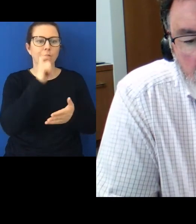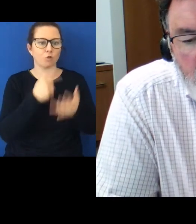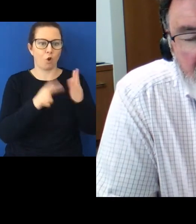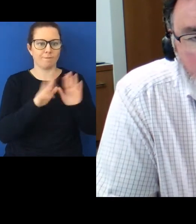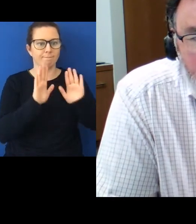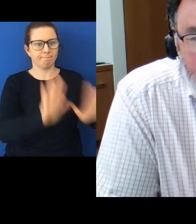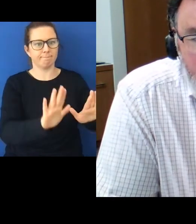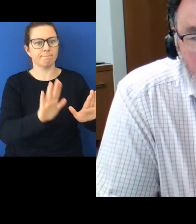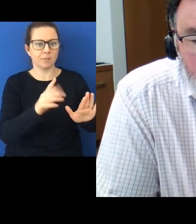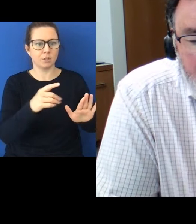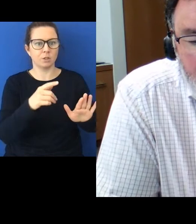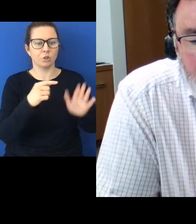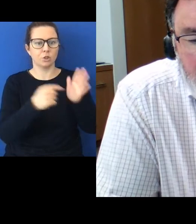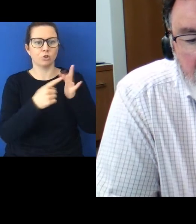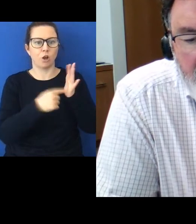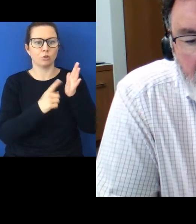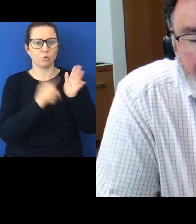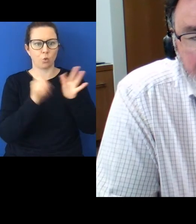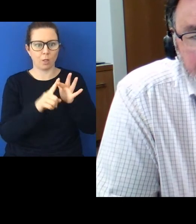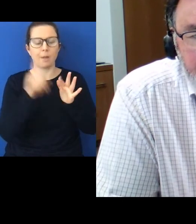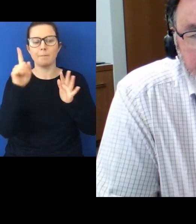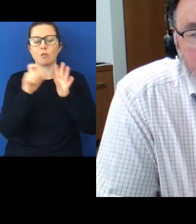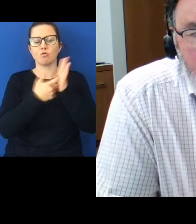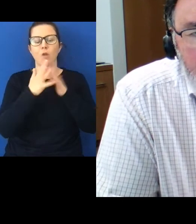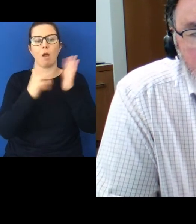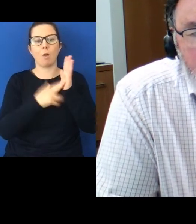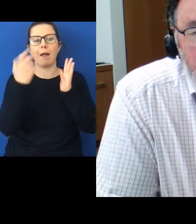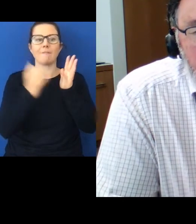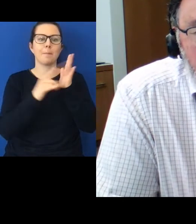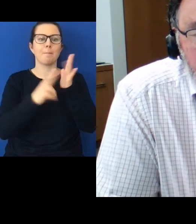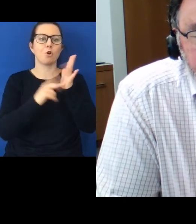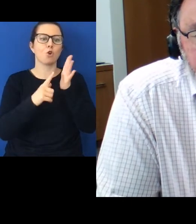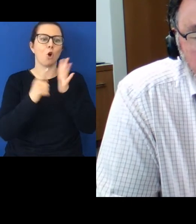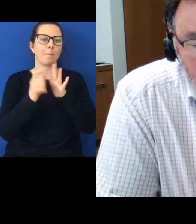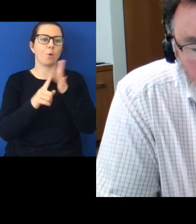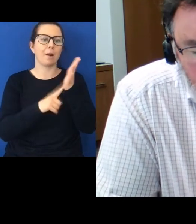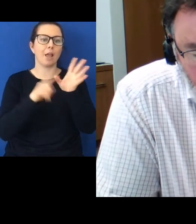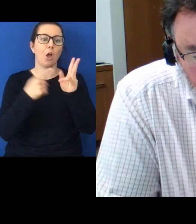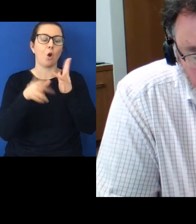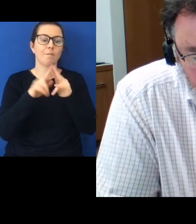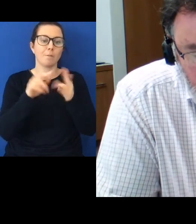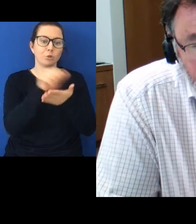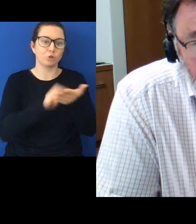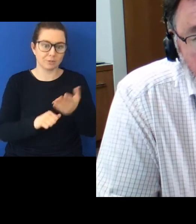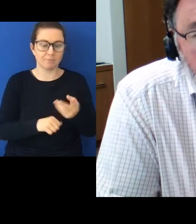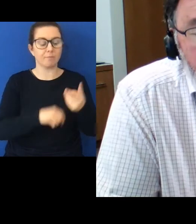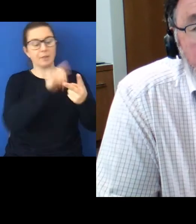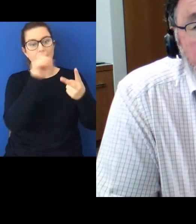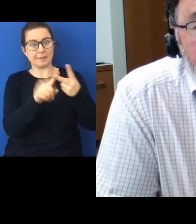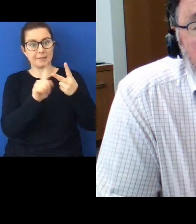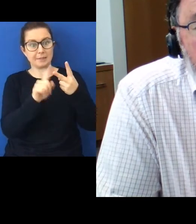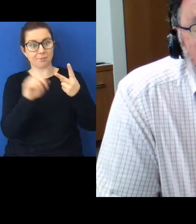With the Crown having a monopoly of purchase. And secondly, and equally significantly,